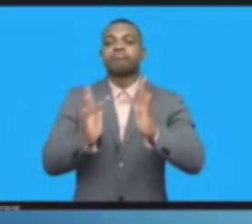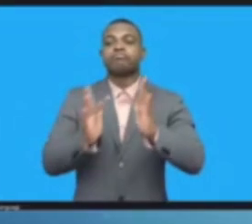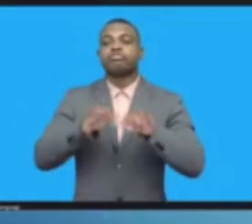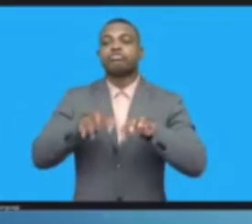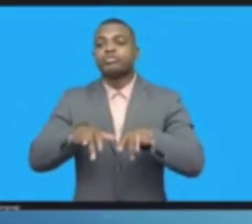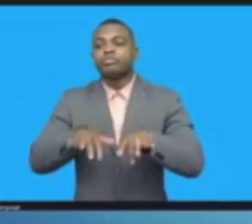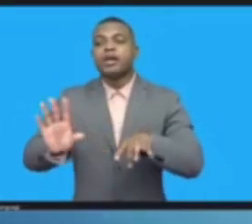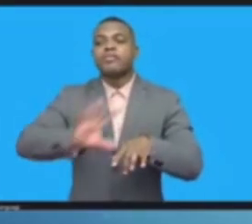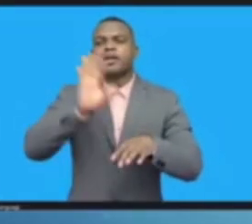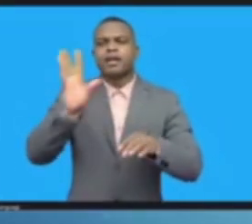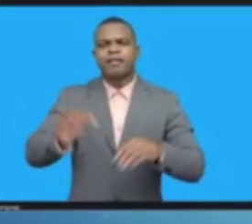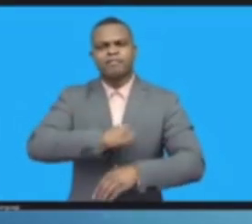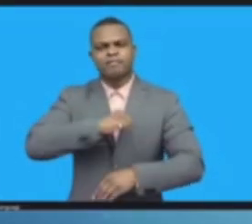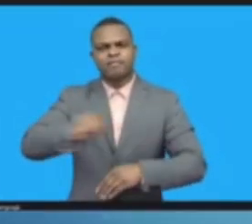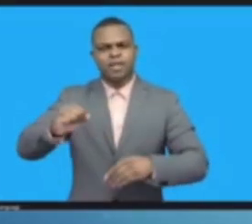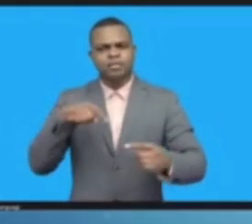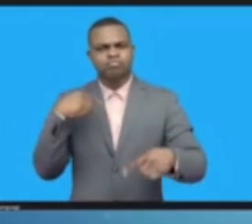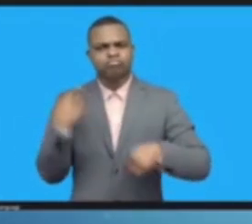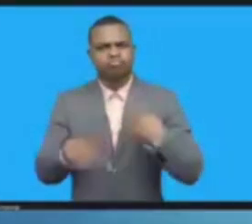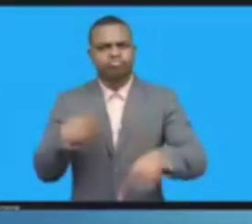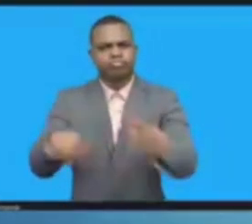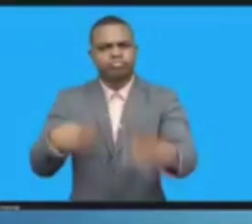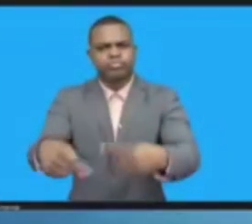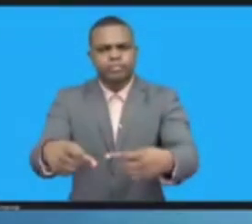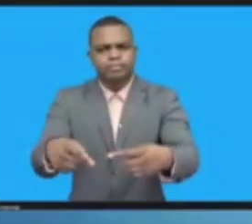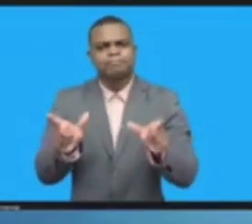time, and I rolled up my sleeve. Thank you.